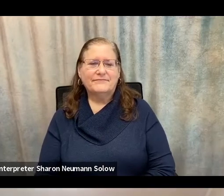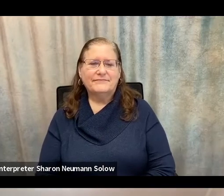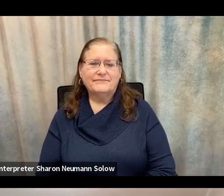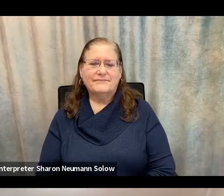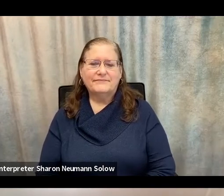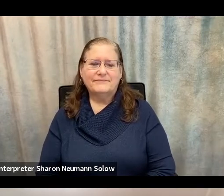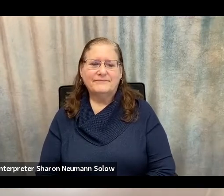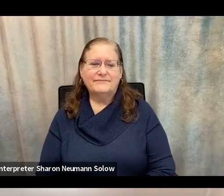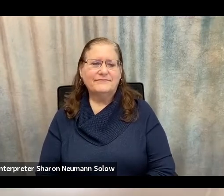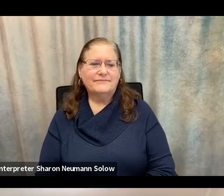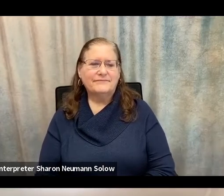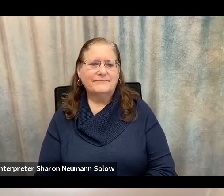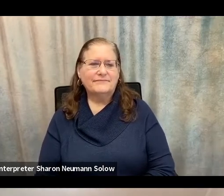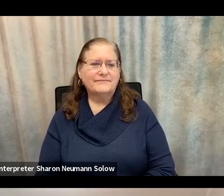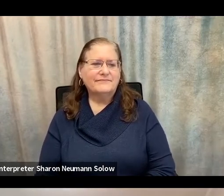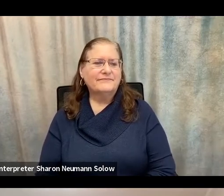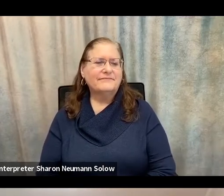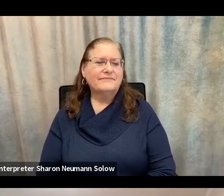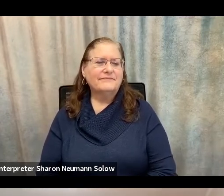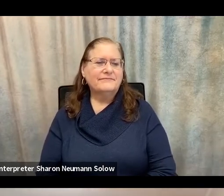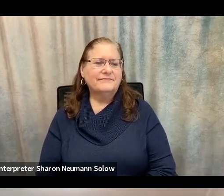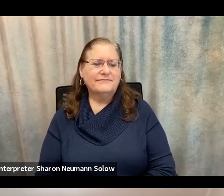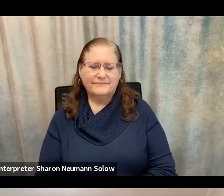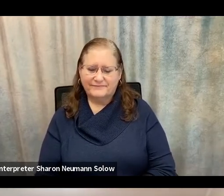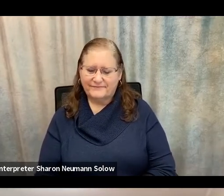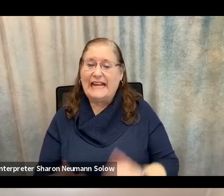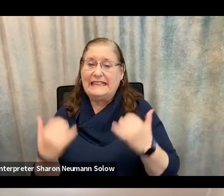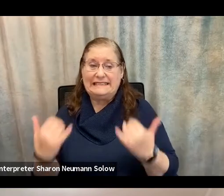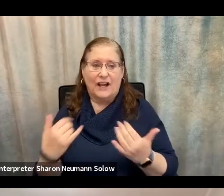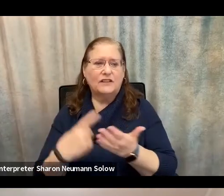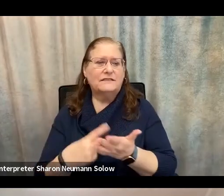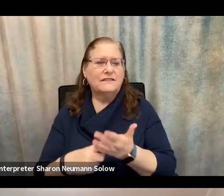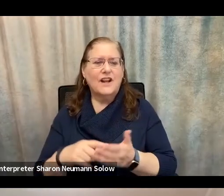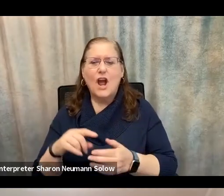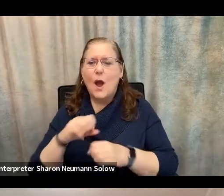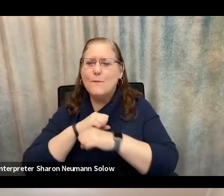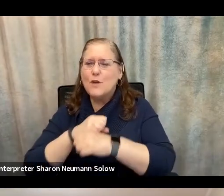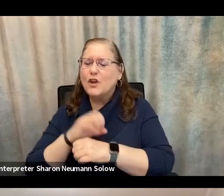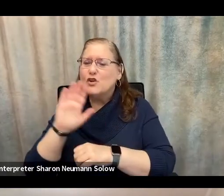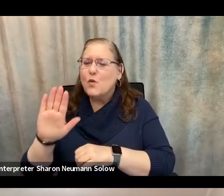All right. Now we're going to talk about protecting your structured settlements and factoring.